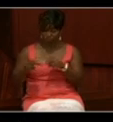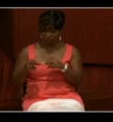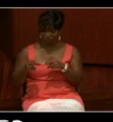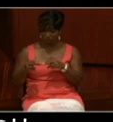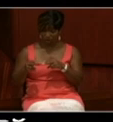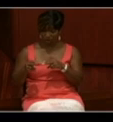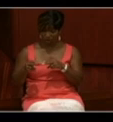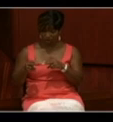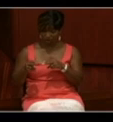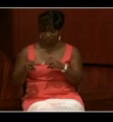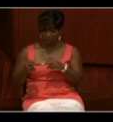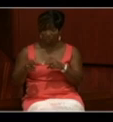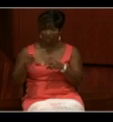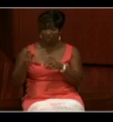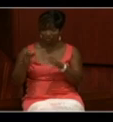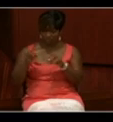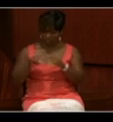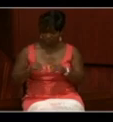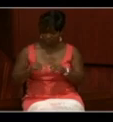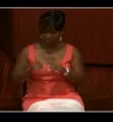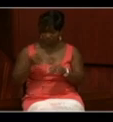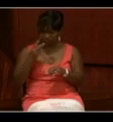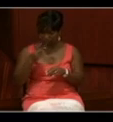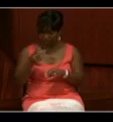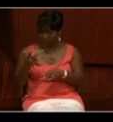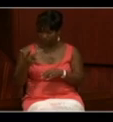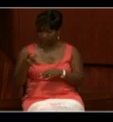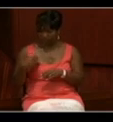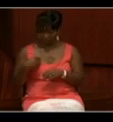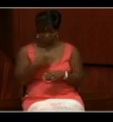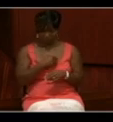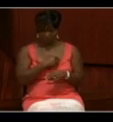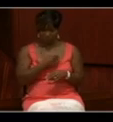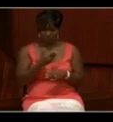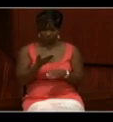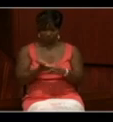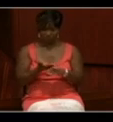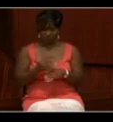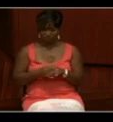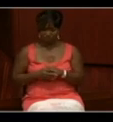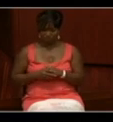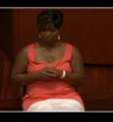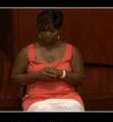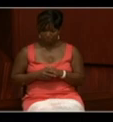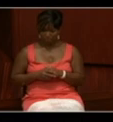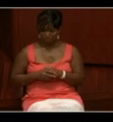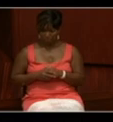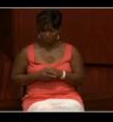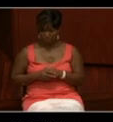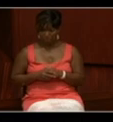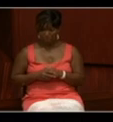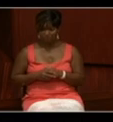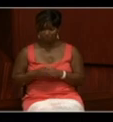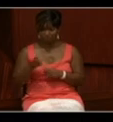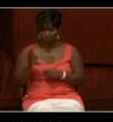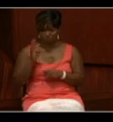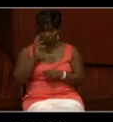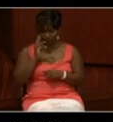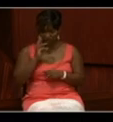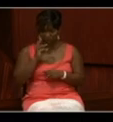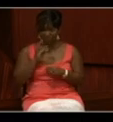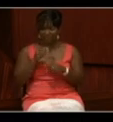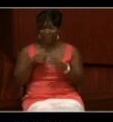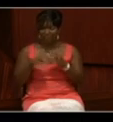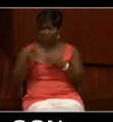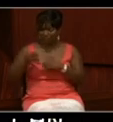one can see mention of three members of her crew who were witnesses to this historic